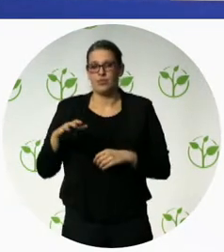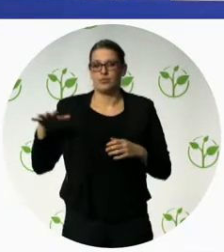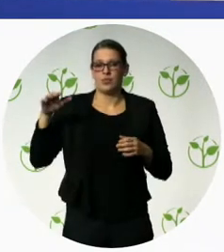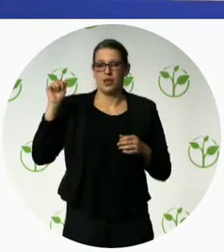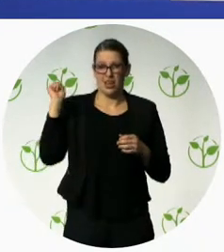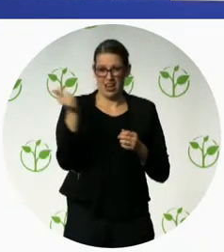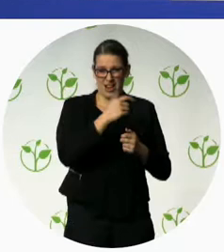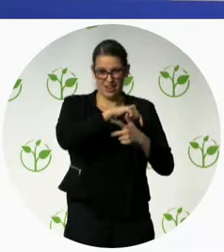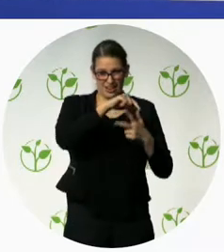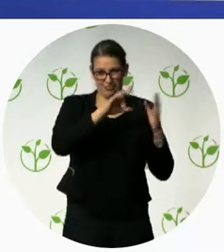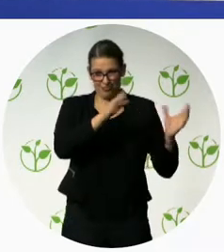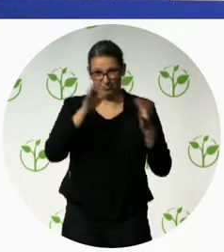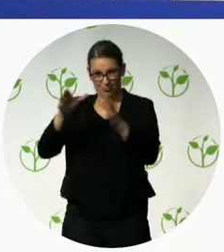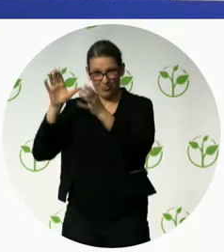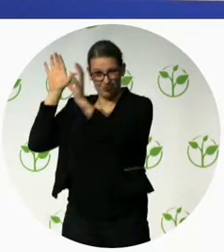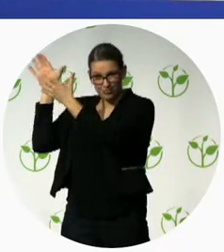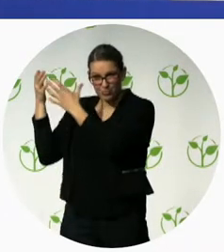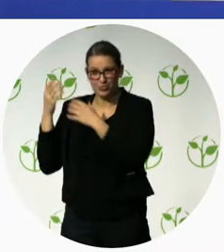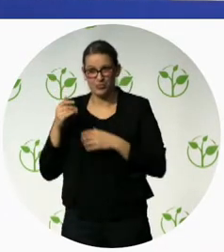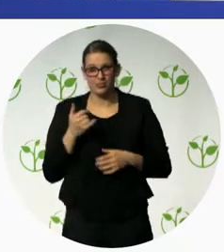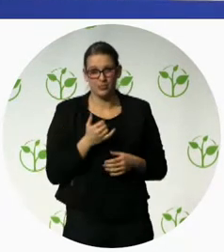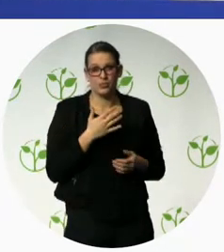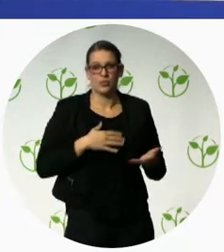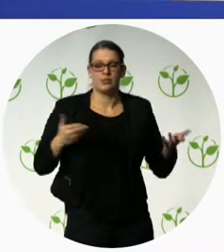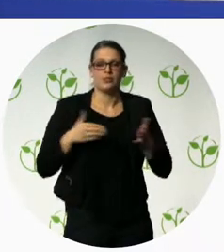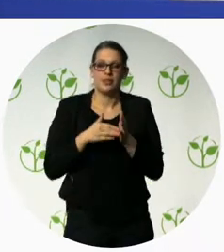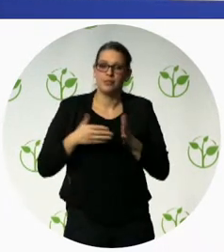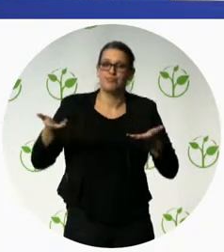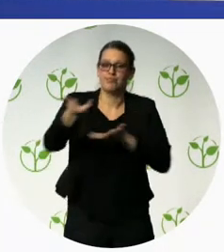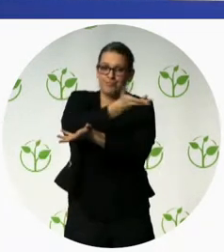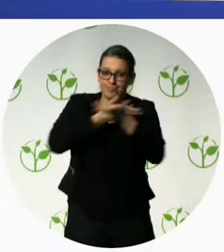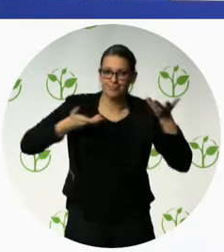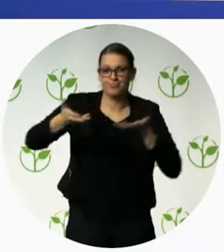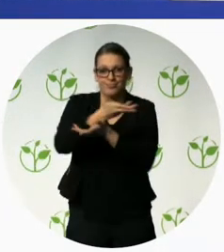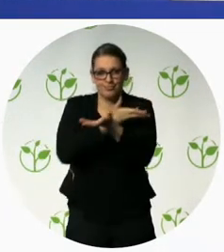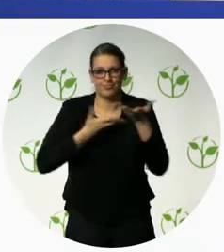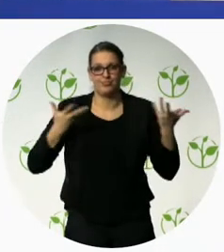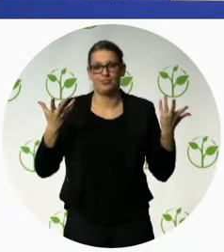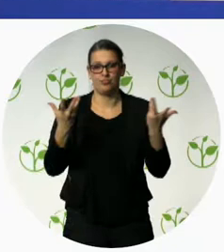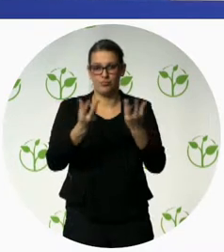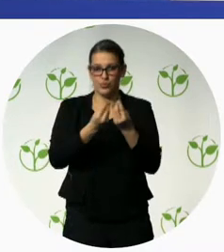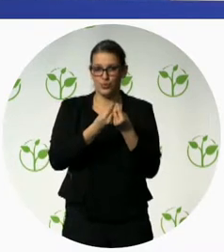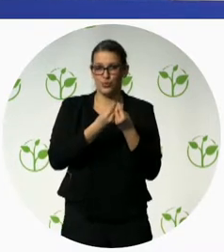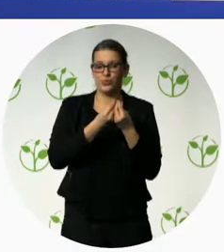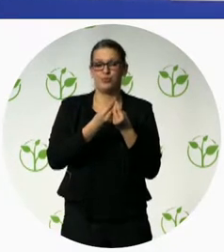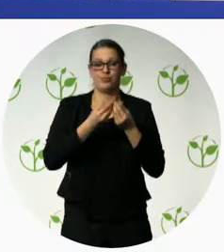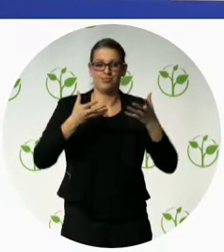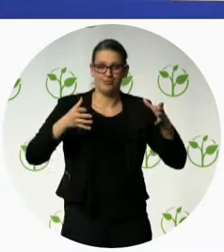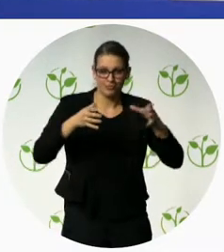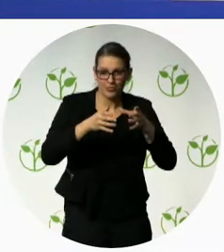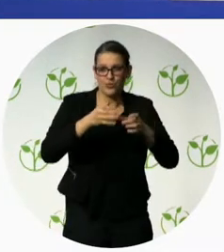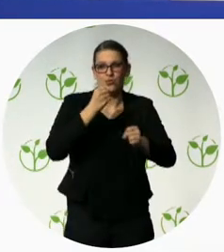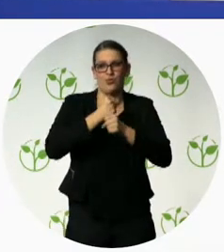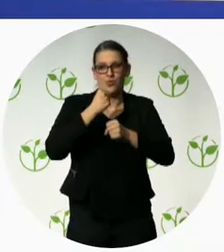issue and to develop a national policy this seems like inventing sliced bread indeed it's not